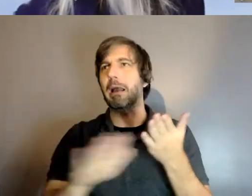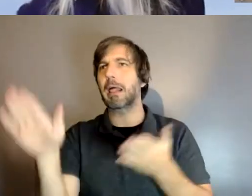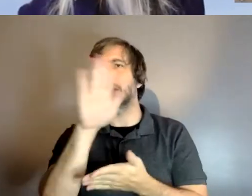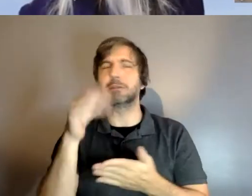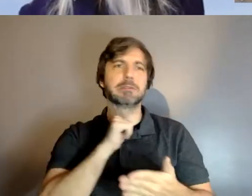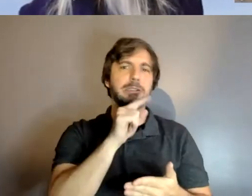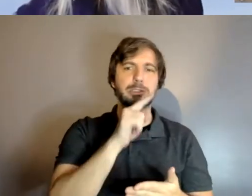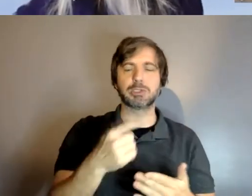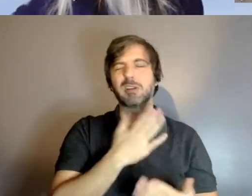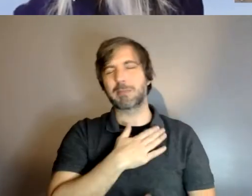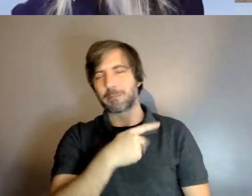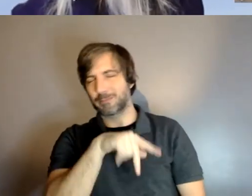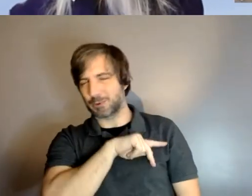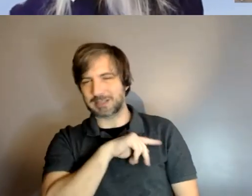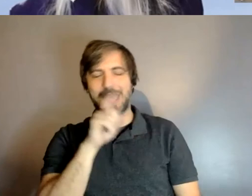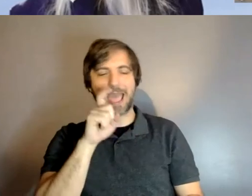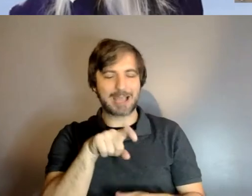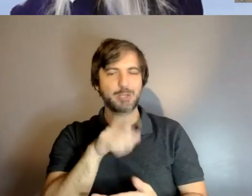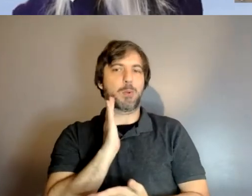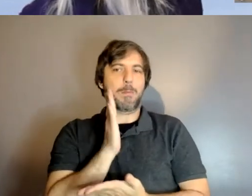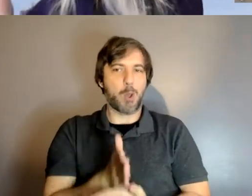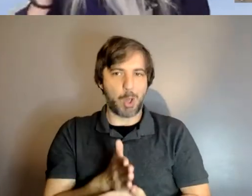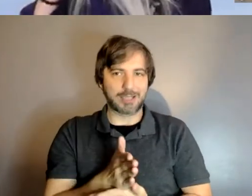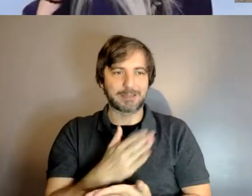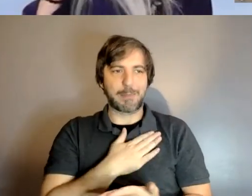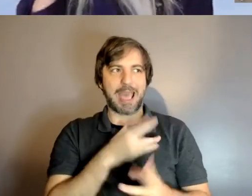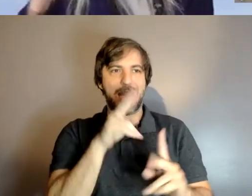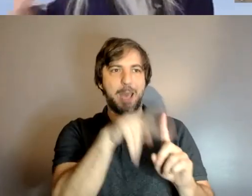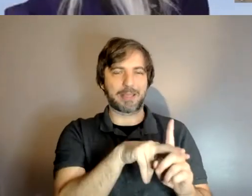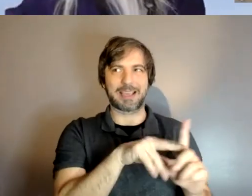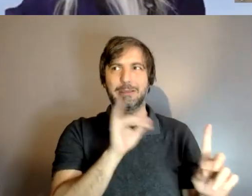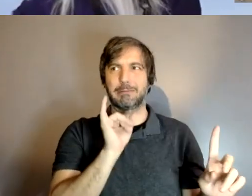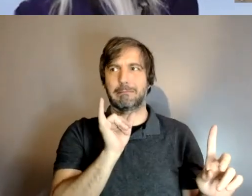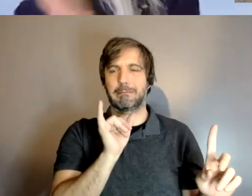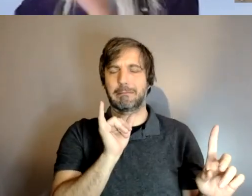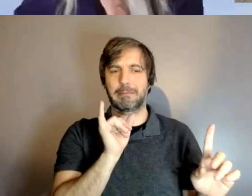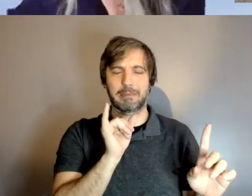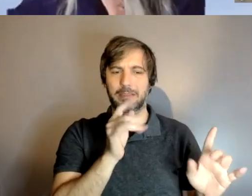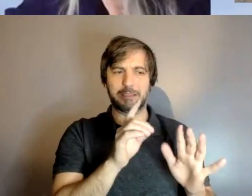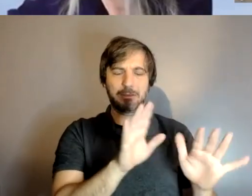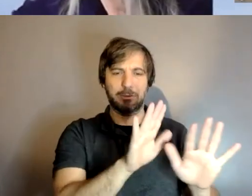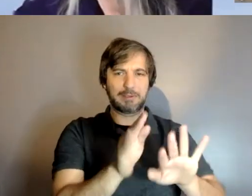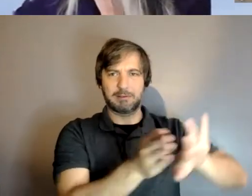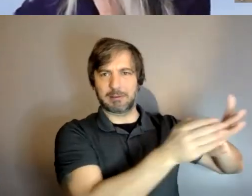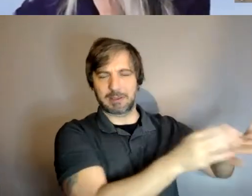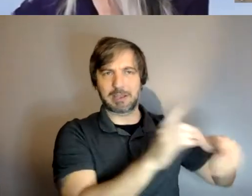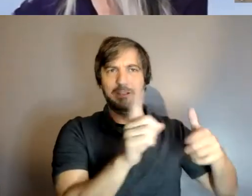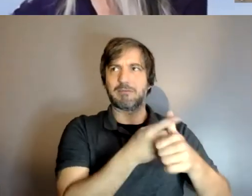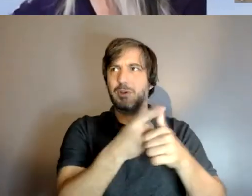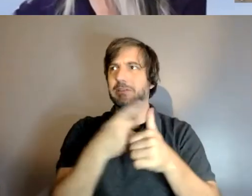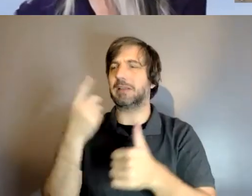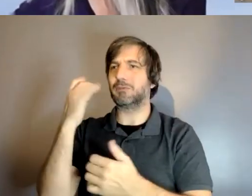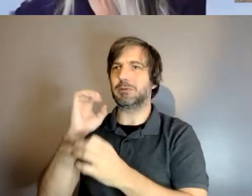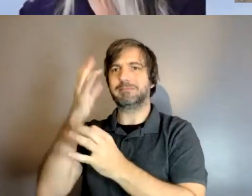a personal note i had to pause my application until i made up my mind when i started getting some acceptance letter from